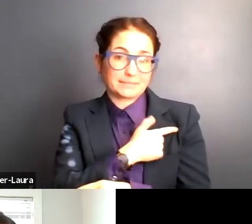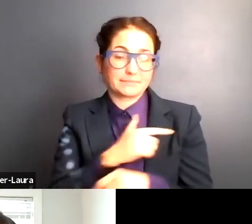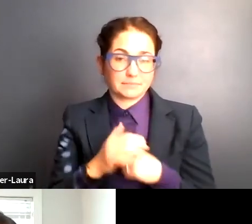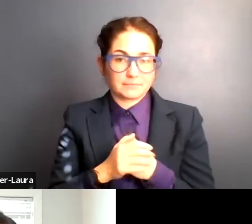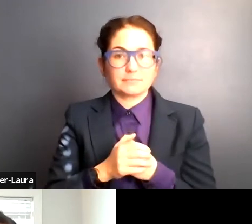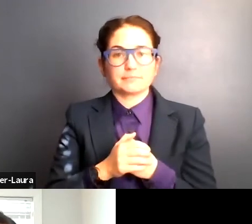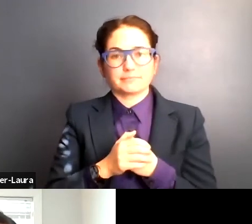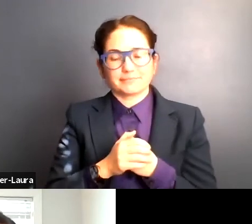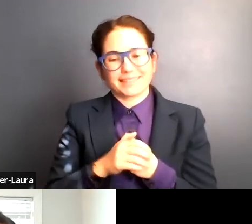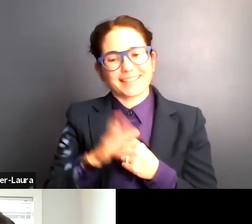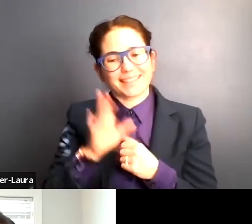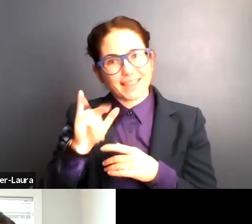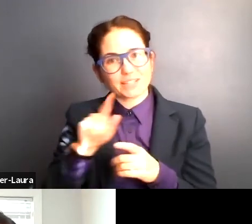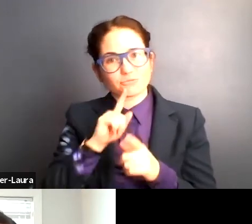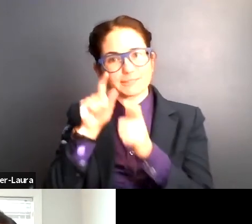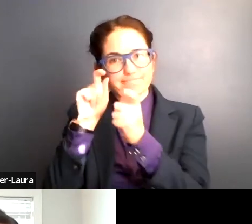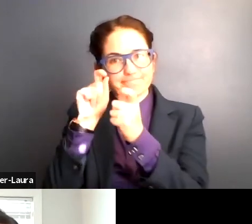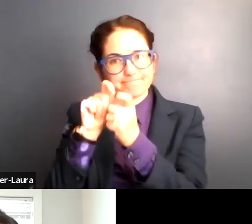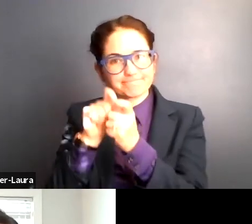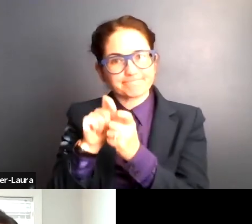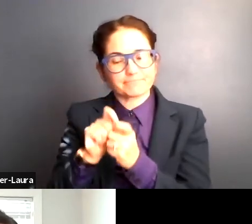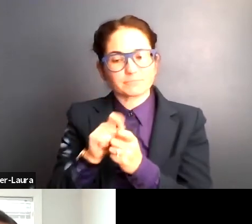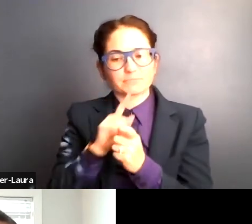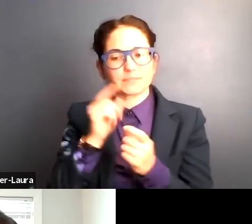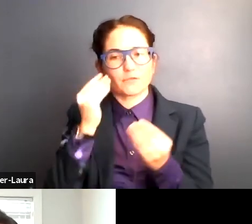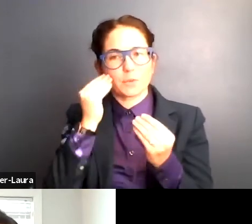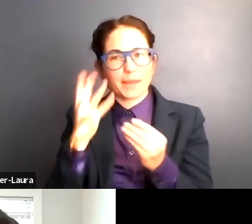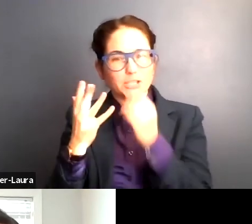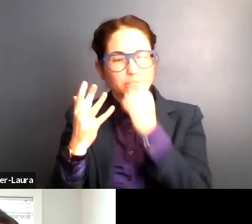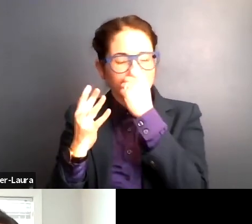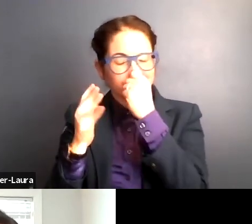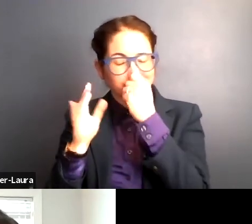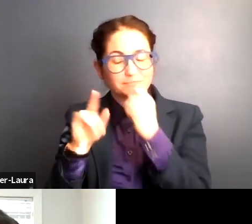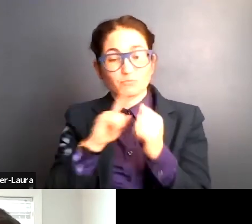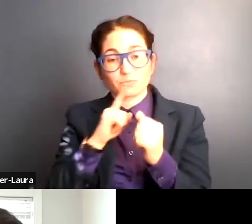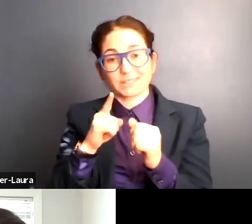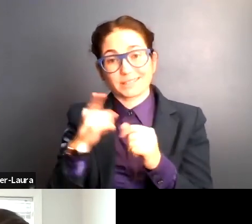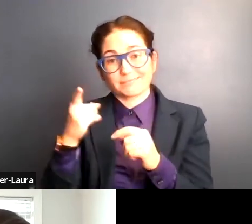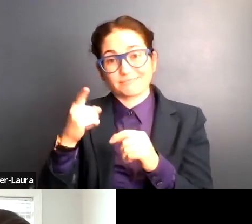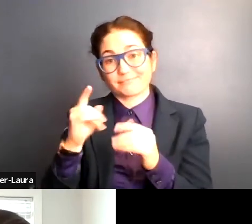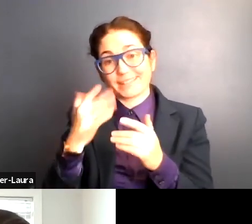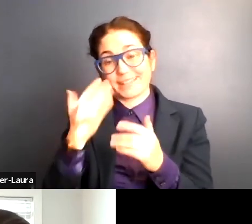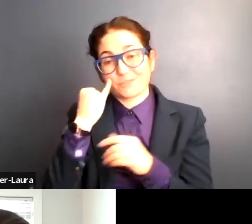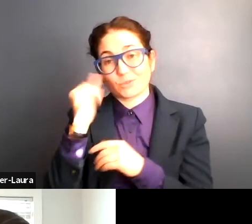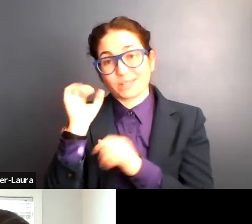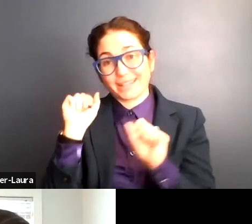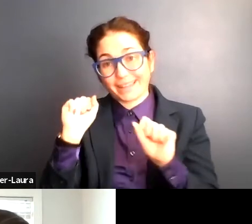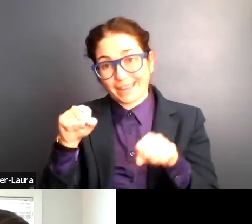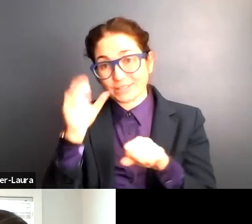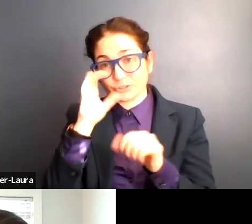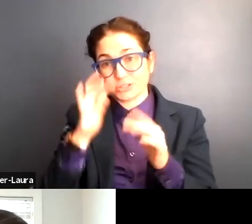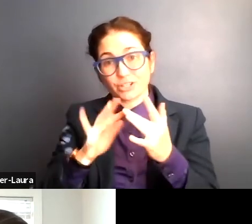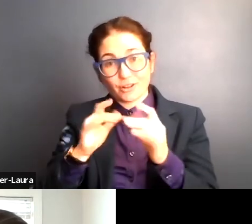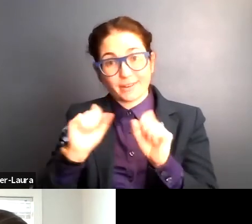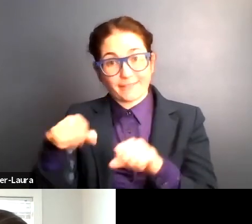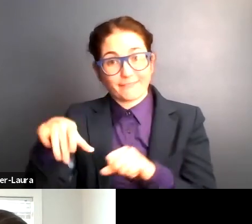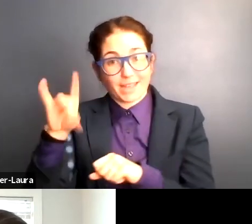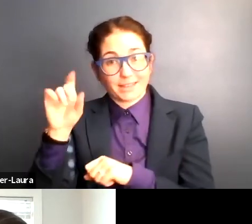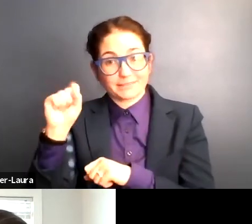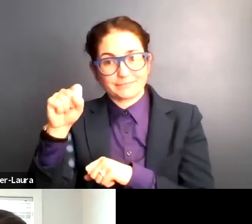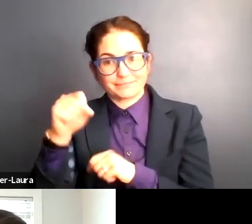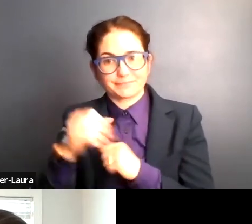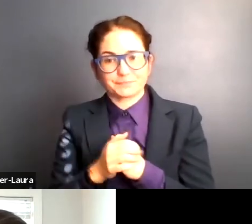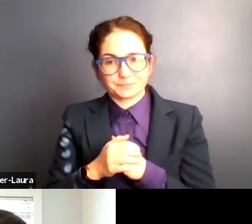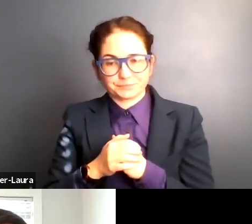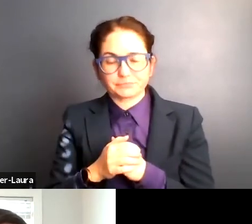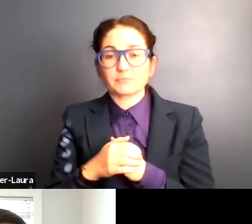the kinds of detailed and information that comes on the internet through searches. Um, and we've also seen that,